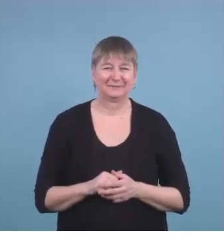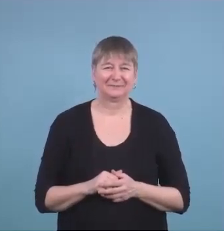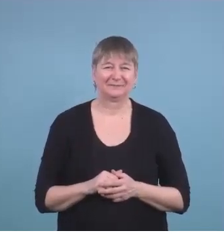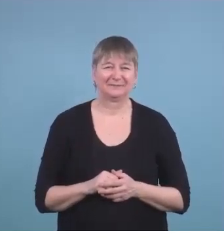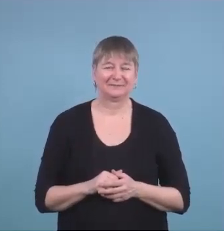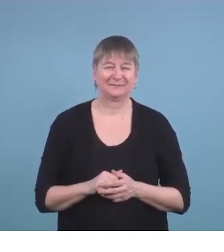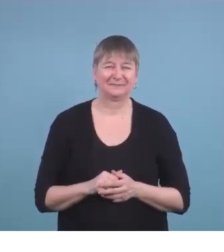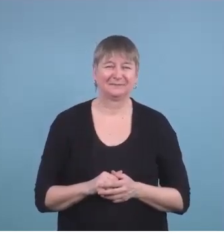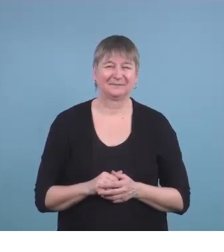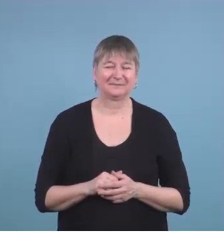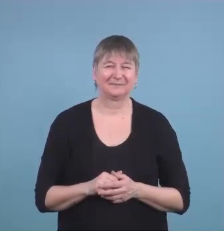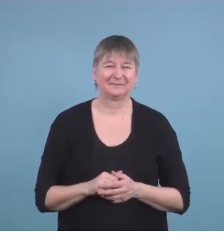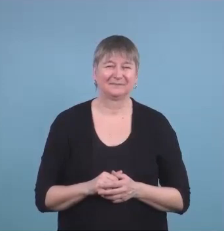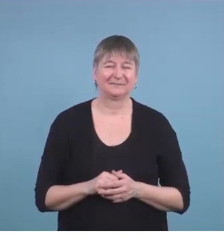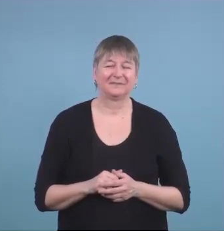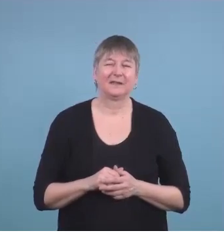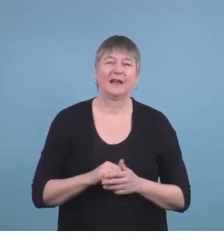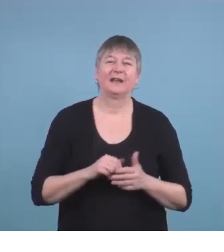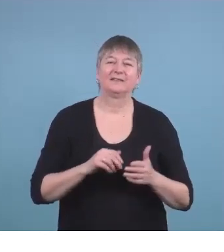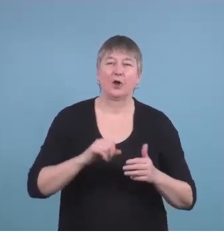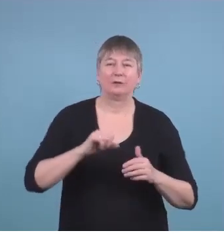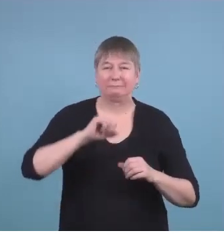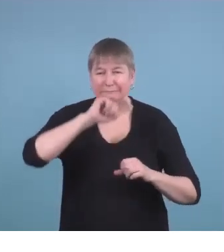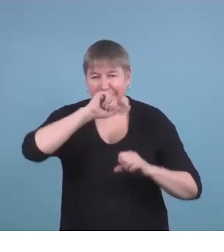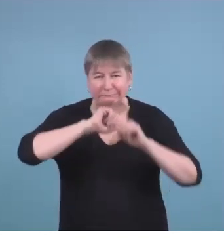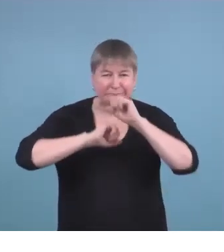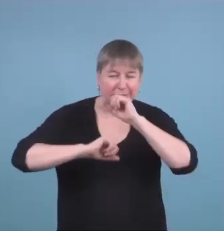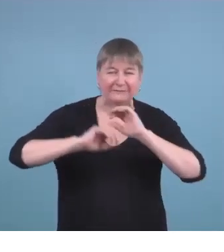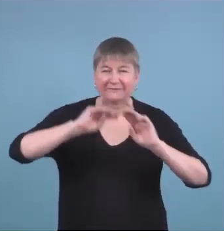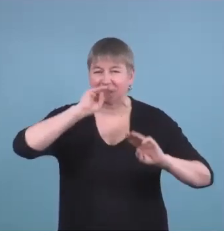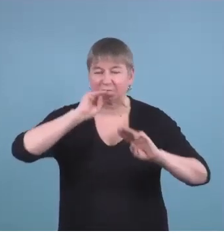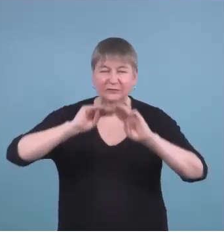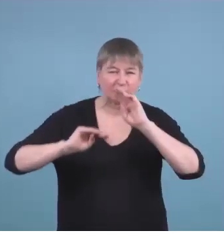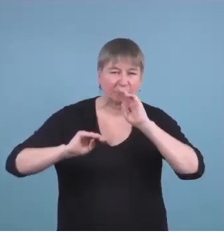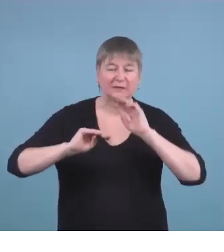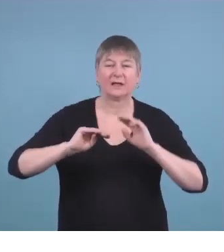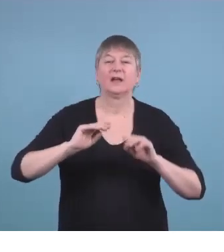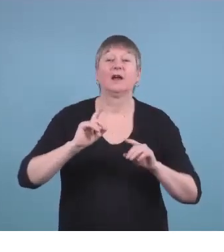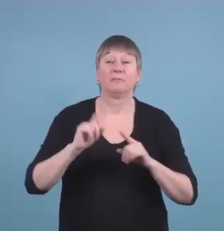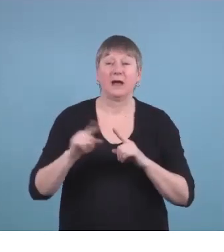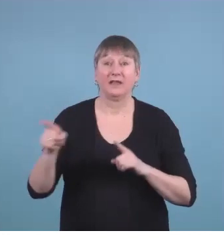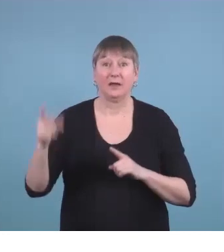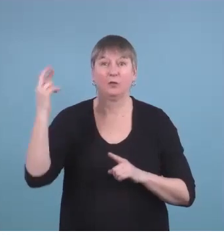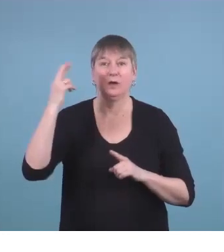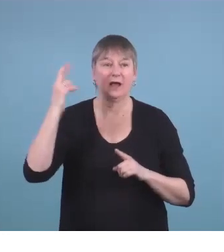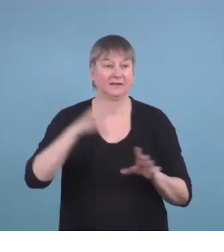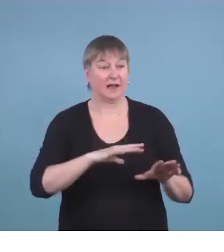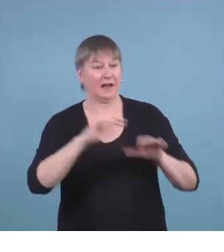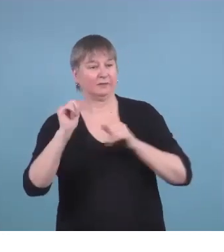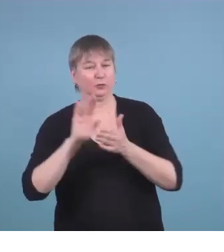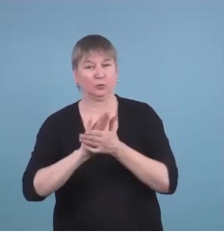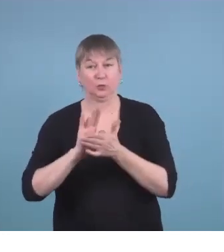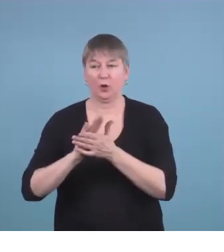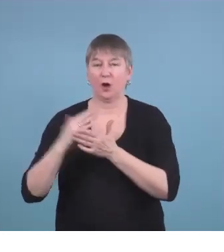the hardships and what it is like but how much responsibility there is after school can be quite